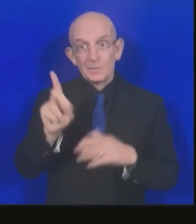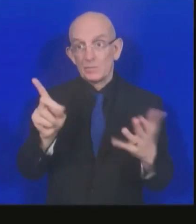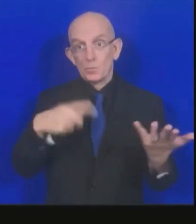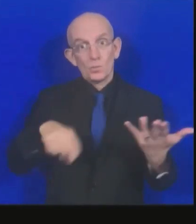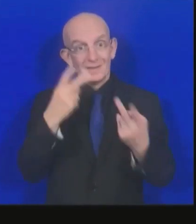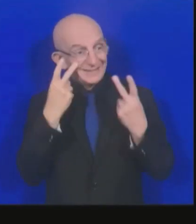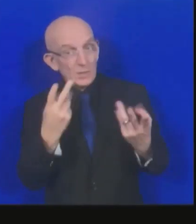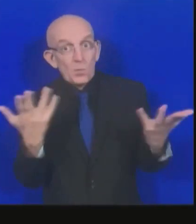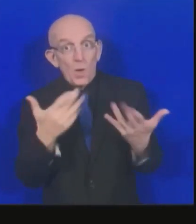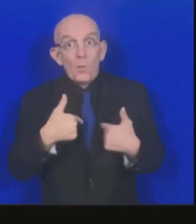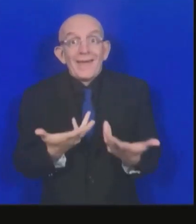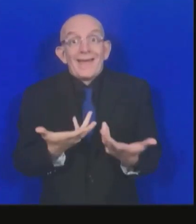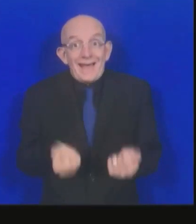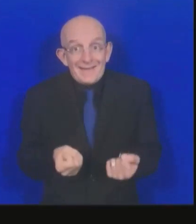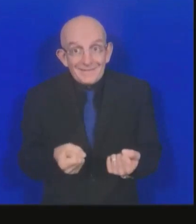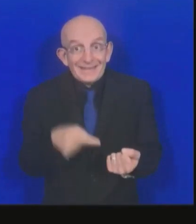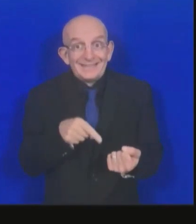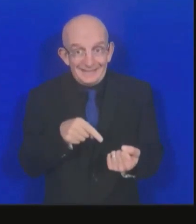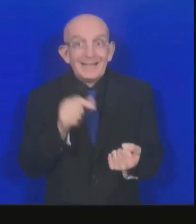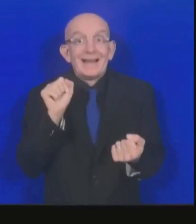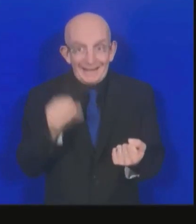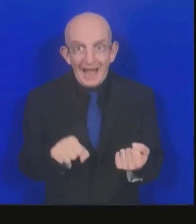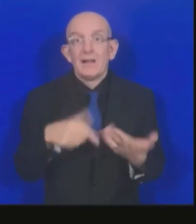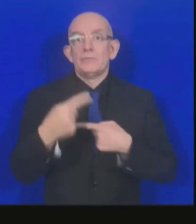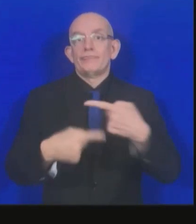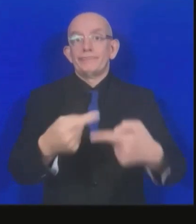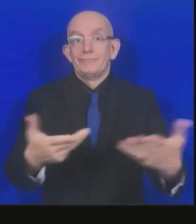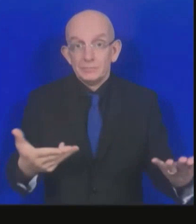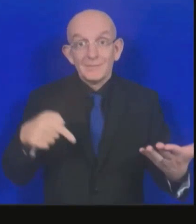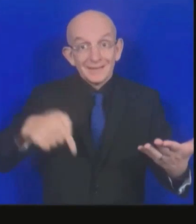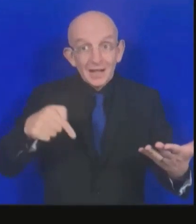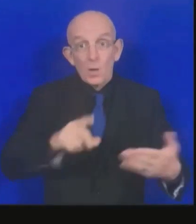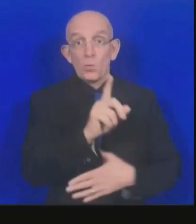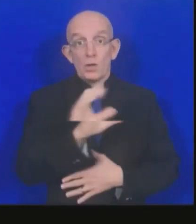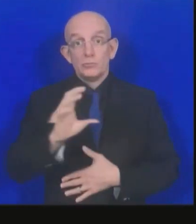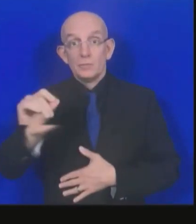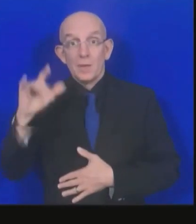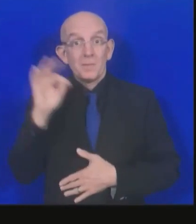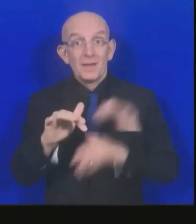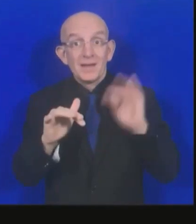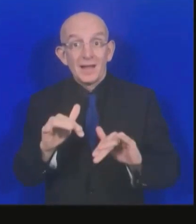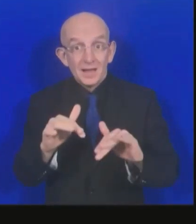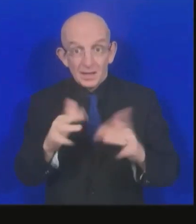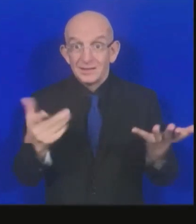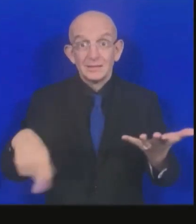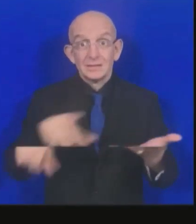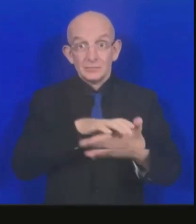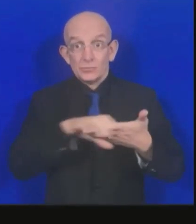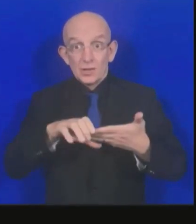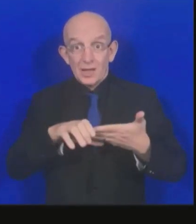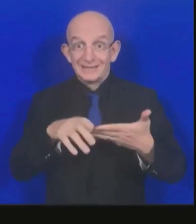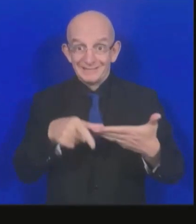$100 billion is available as a part of the IMF Resilience and Sustainability Trust. In the interim, let us